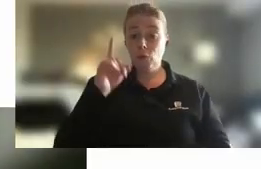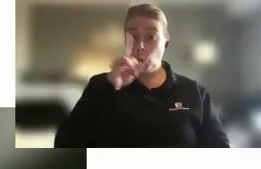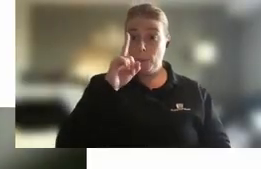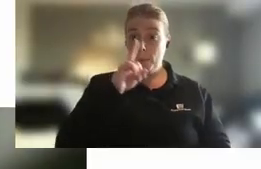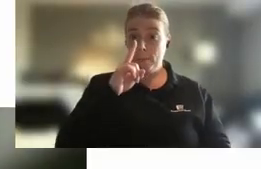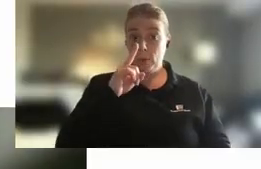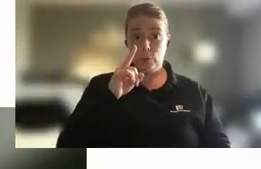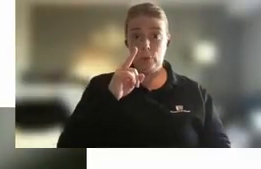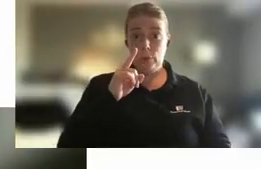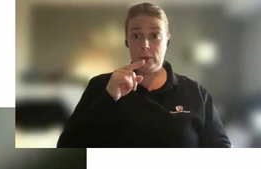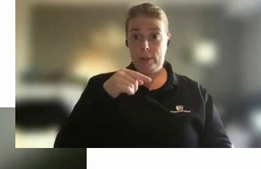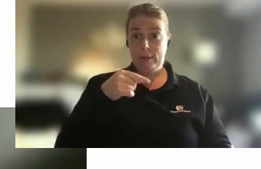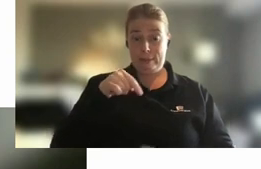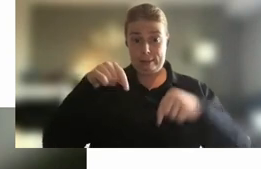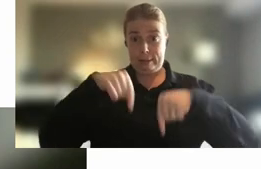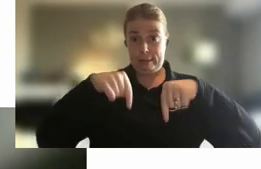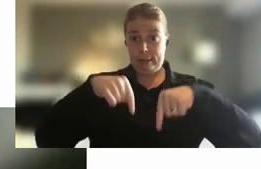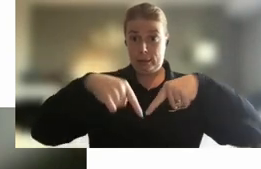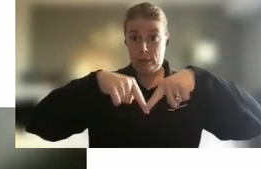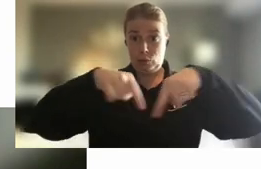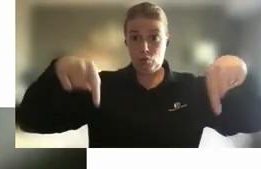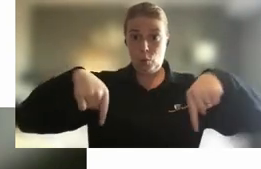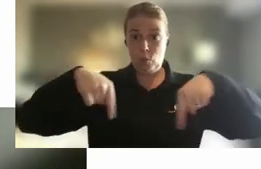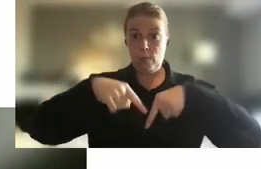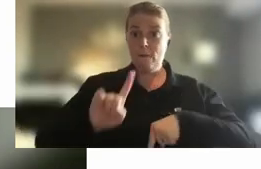you should see the first question now.